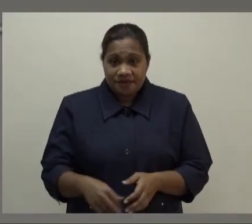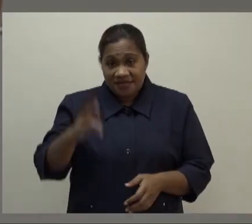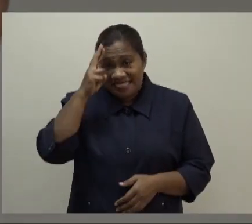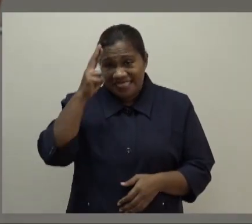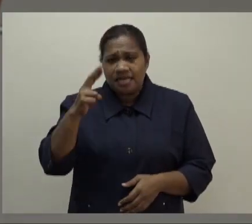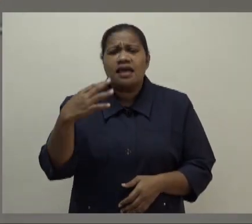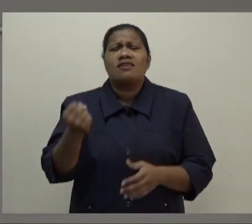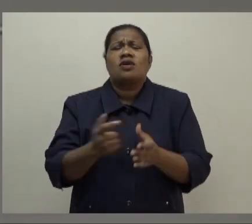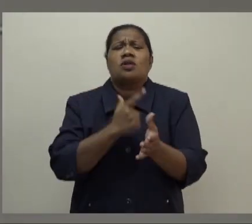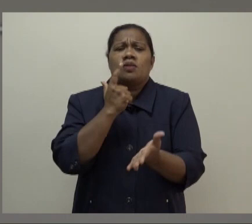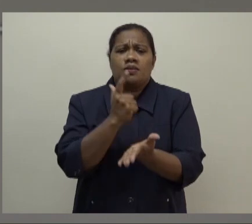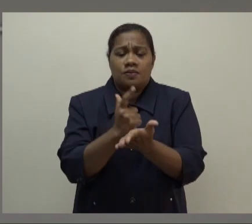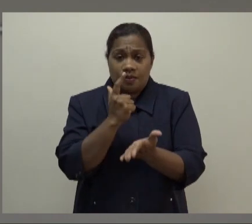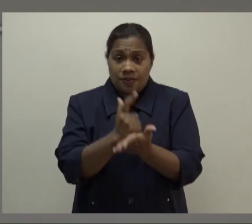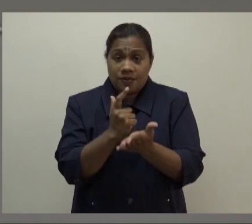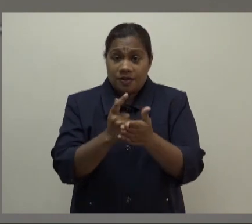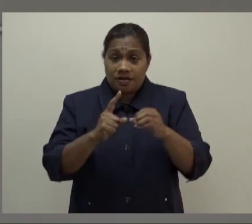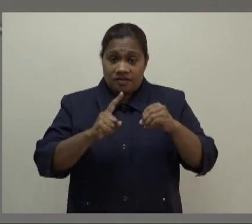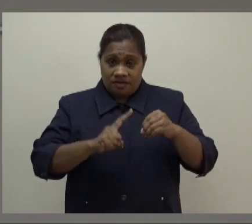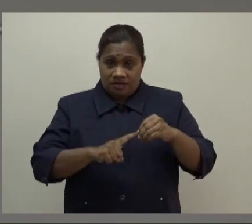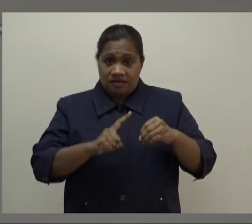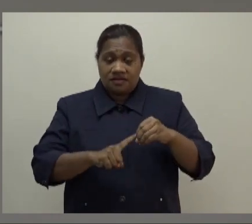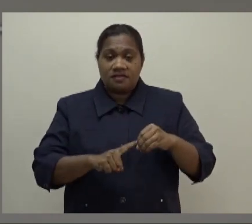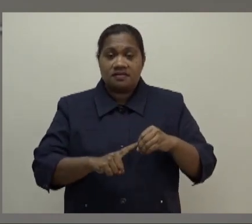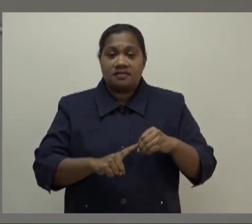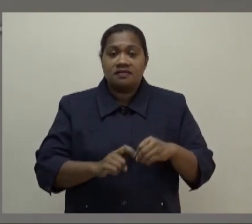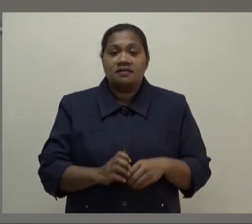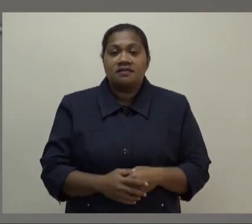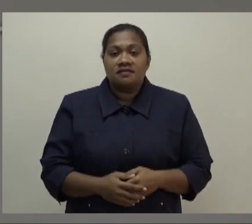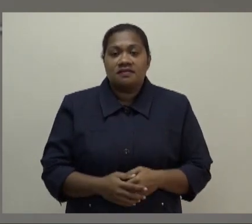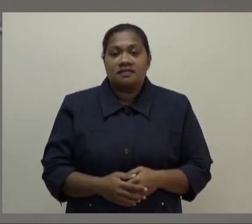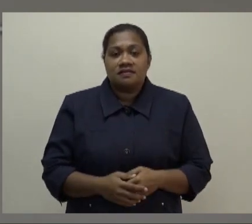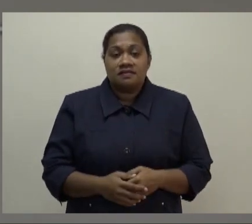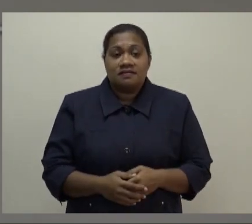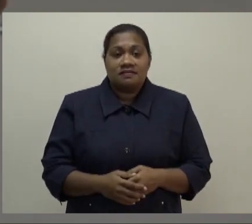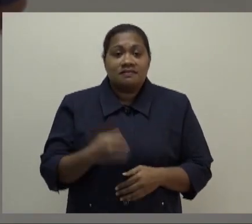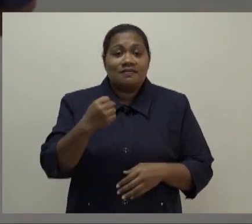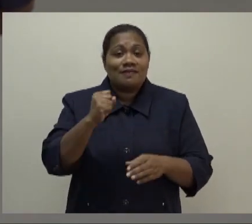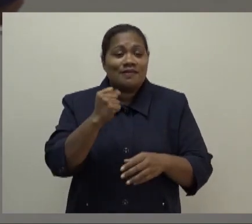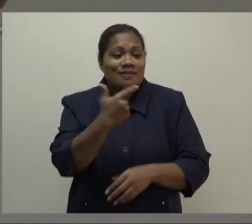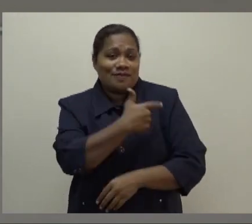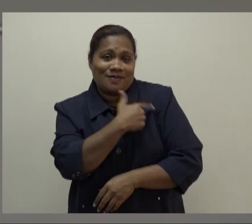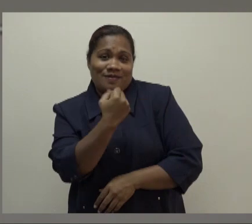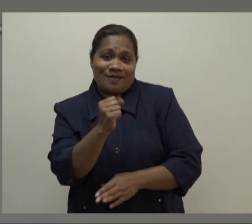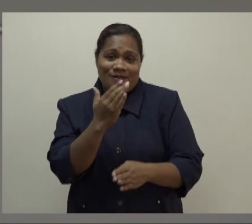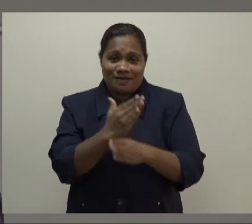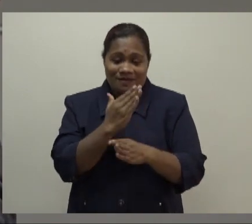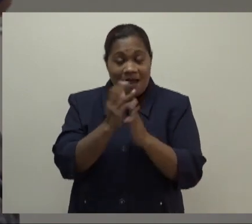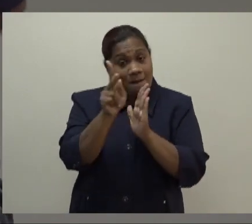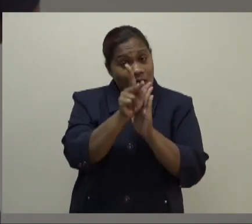been a lot of questions from the public in terms of the no jab, no job policy given that